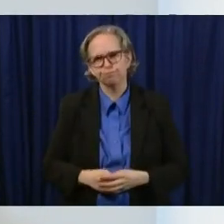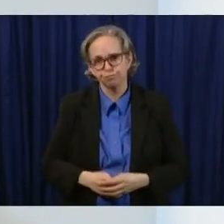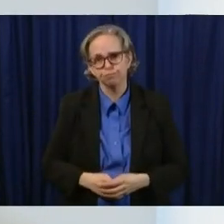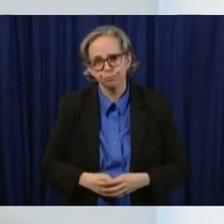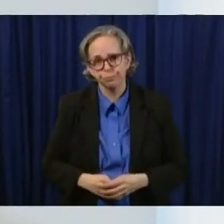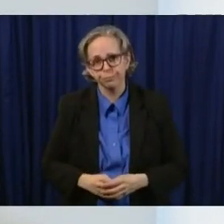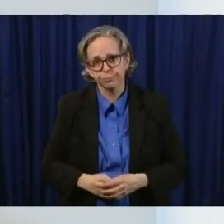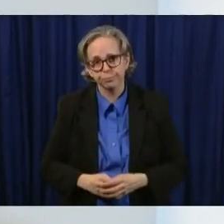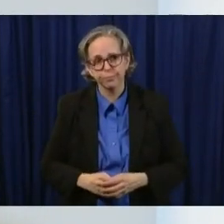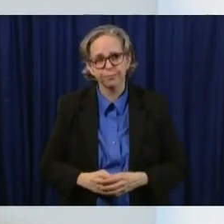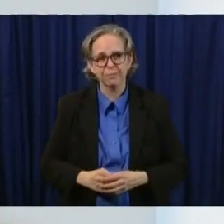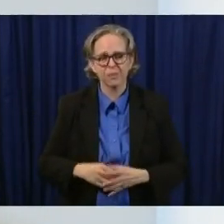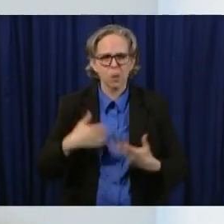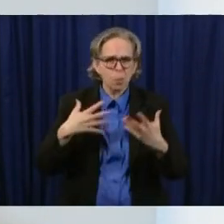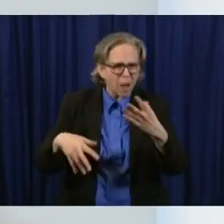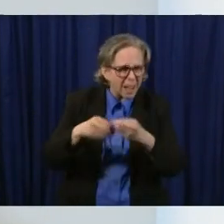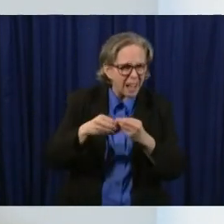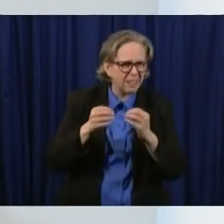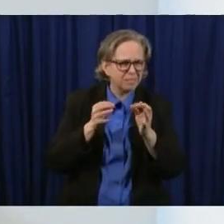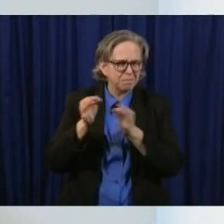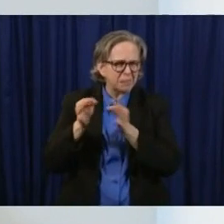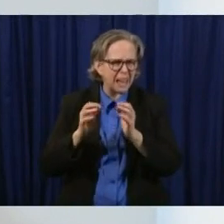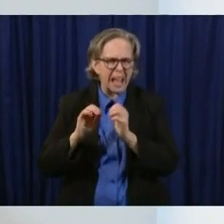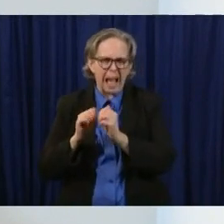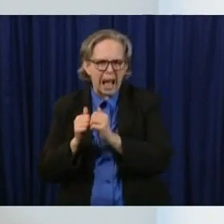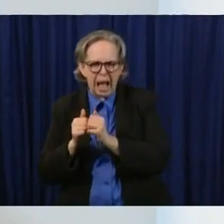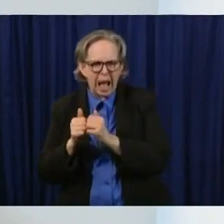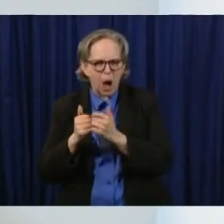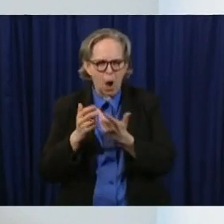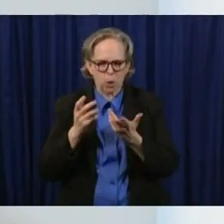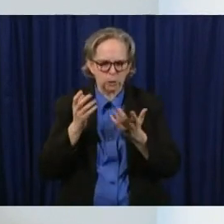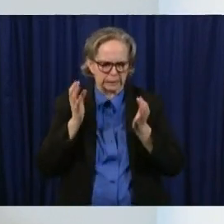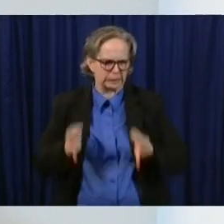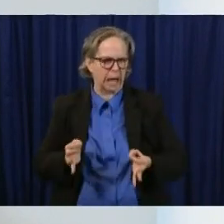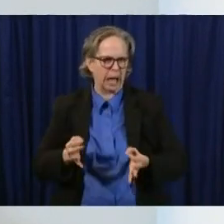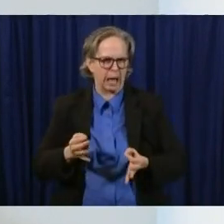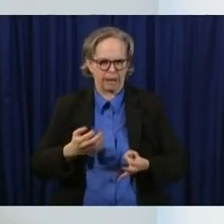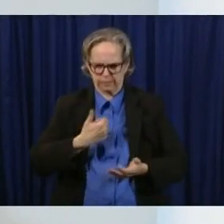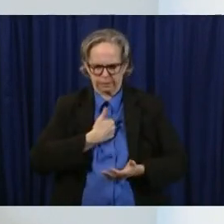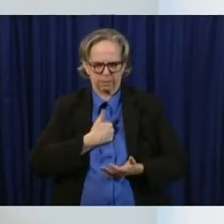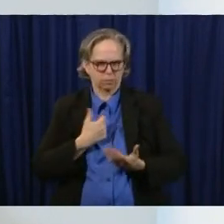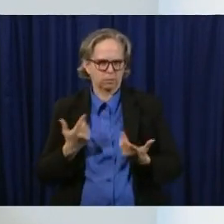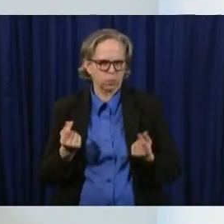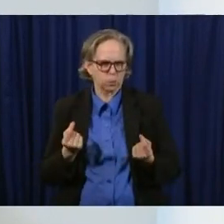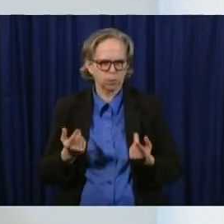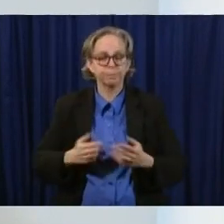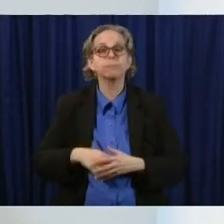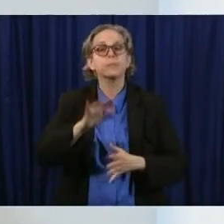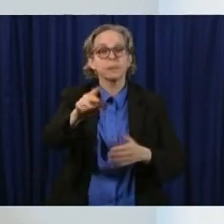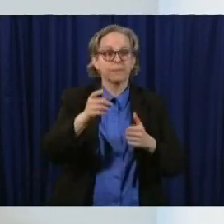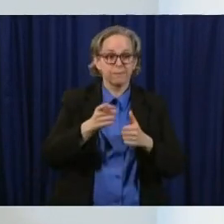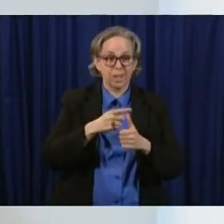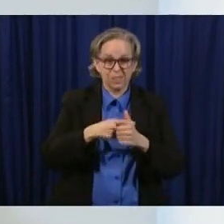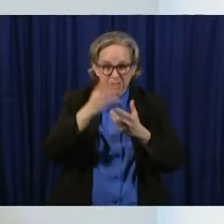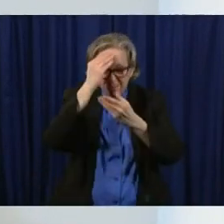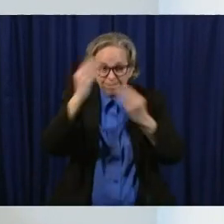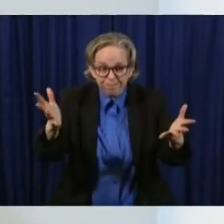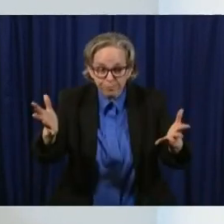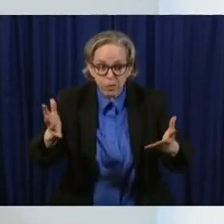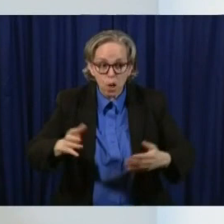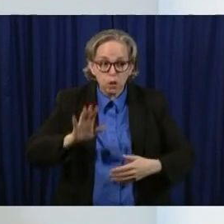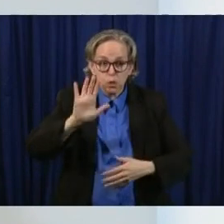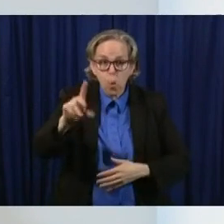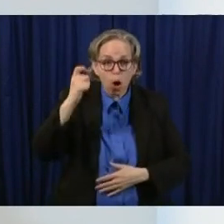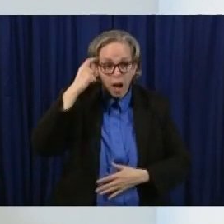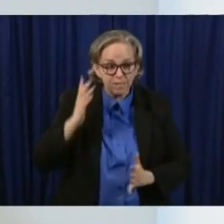to how this came about first of all I'm going to say this to you you have a governor that listens he tries to get the